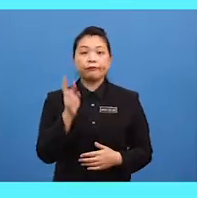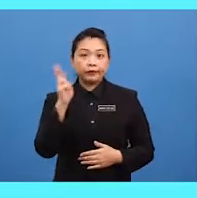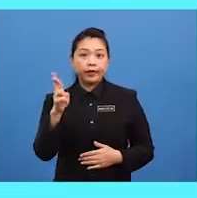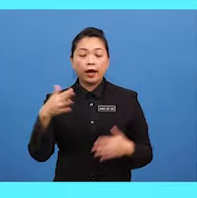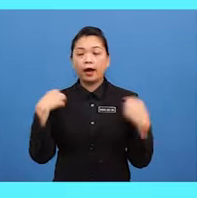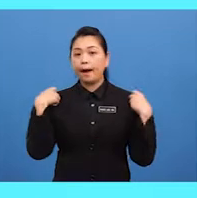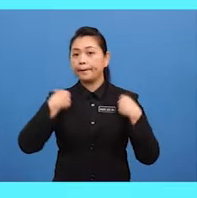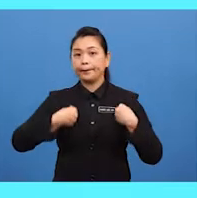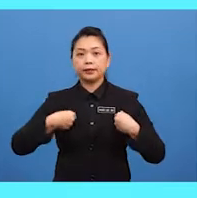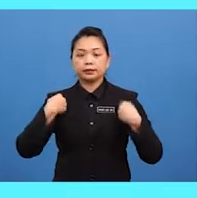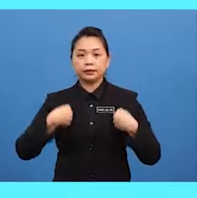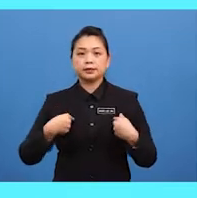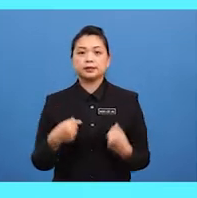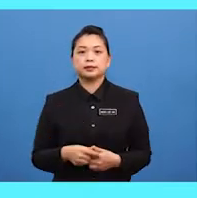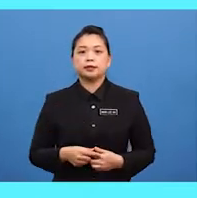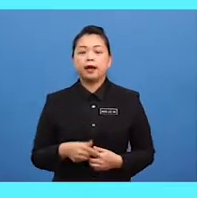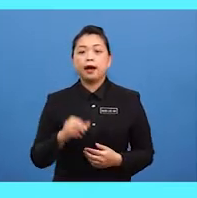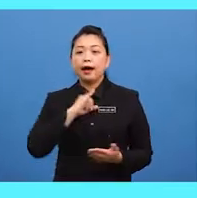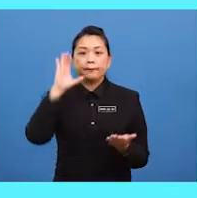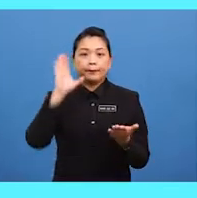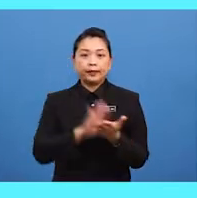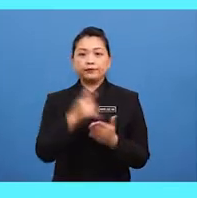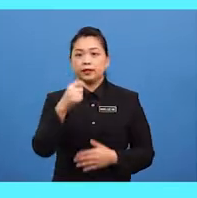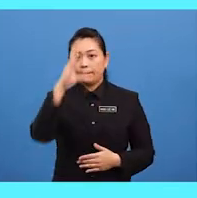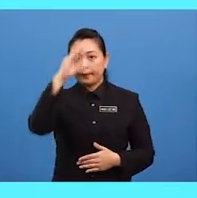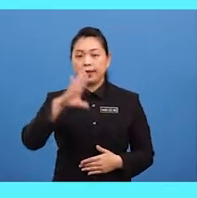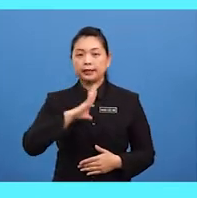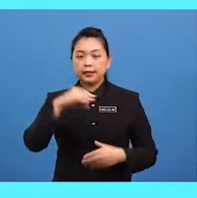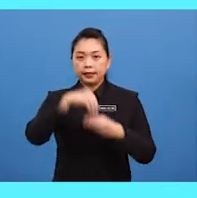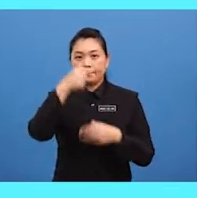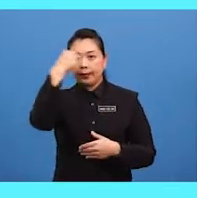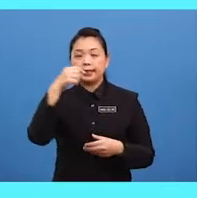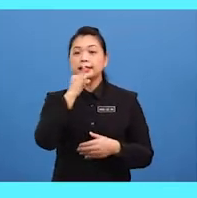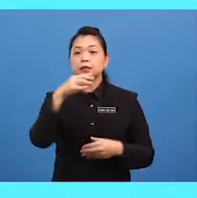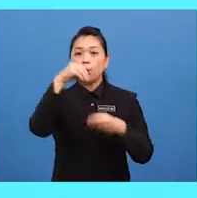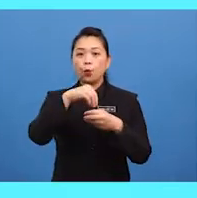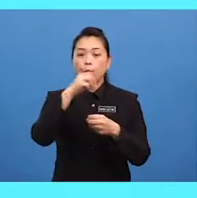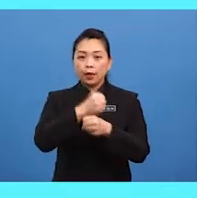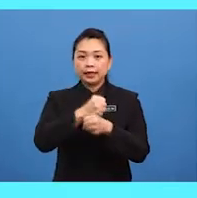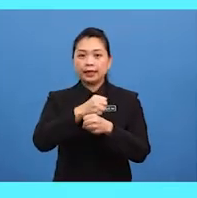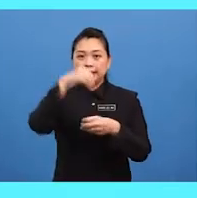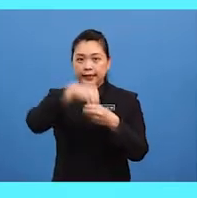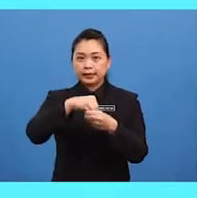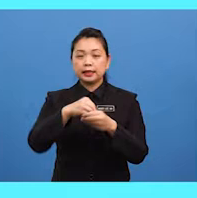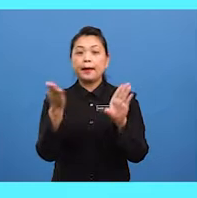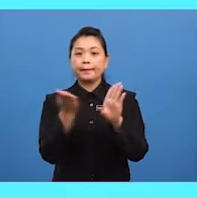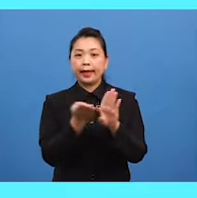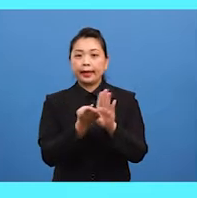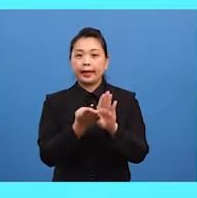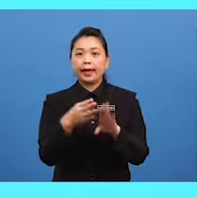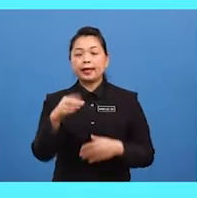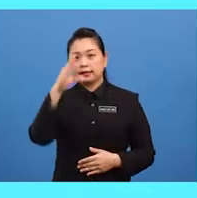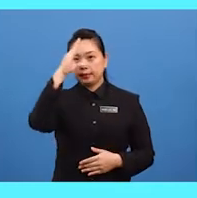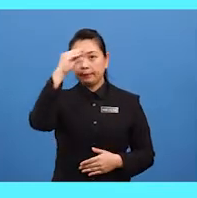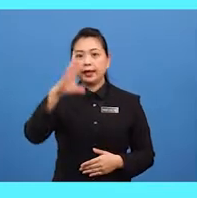appearance I believe that the man in black is working in the bank and the man